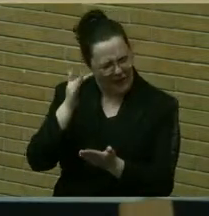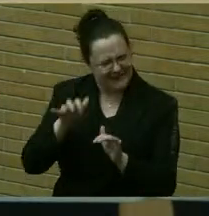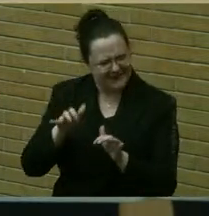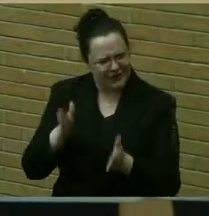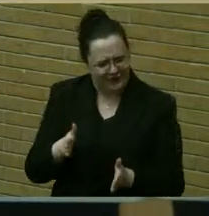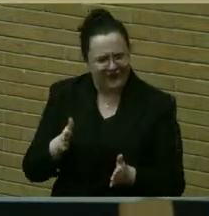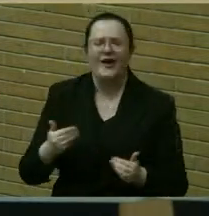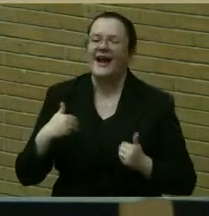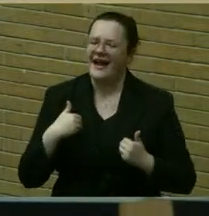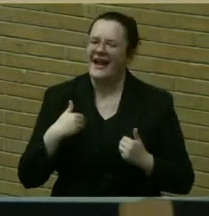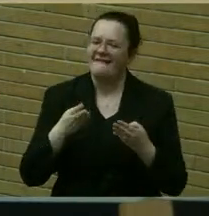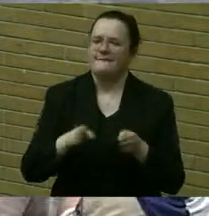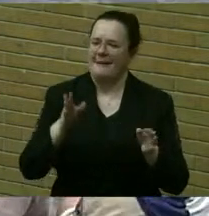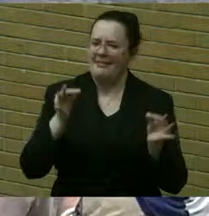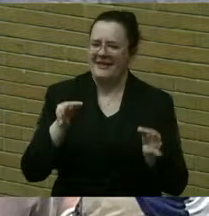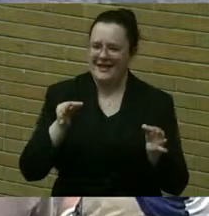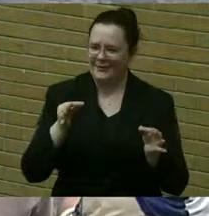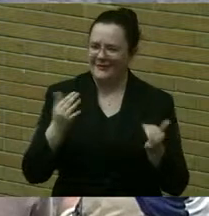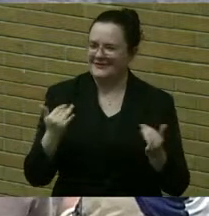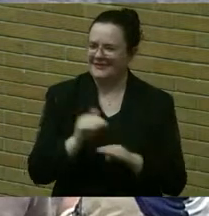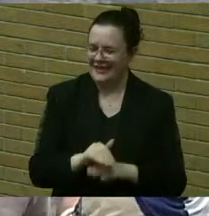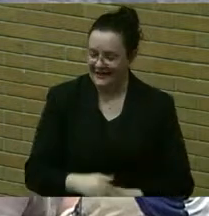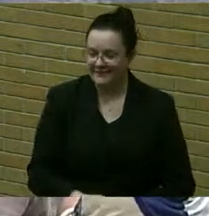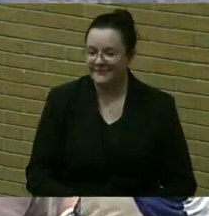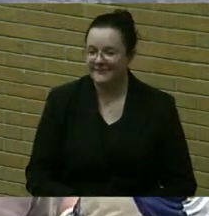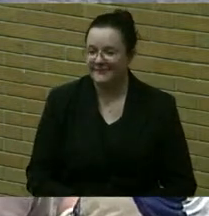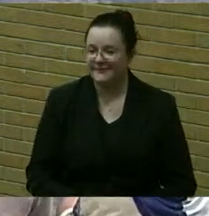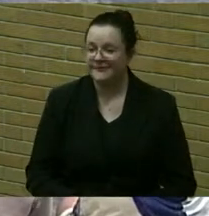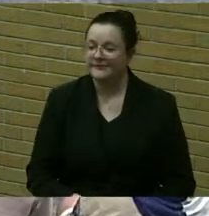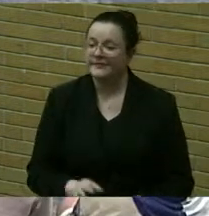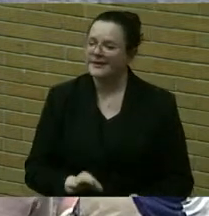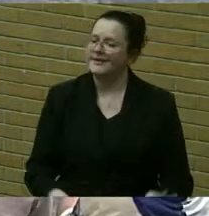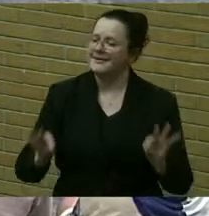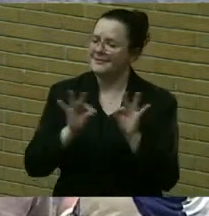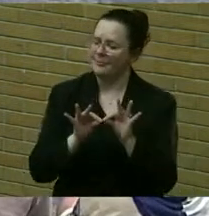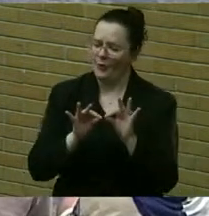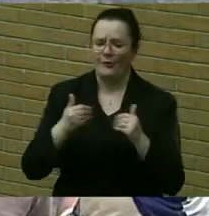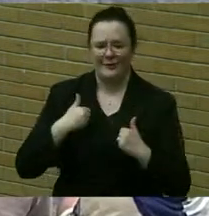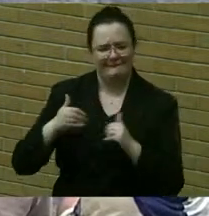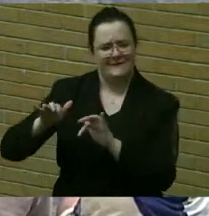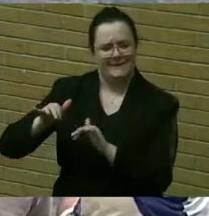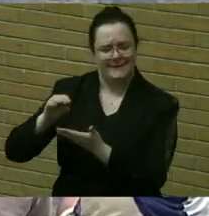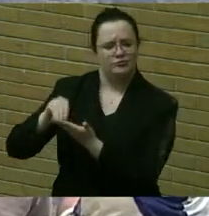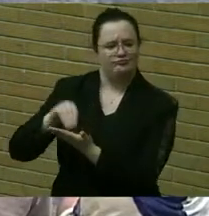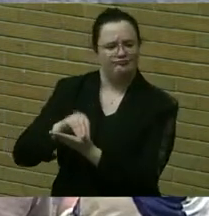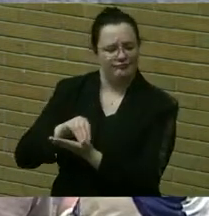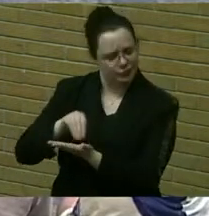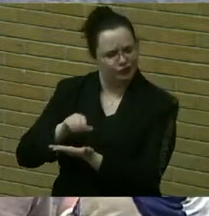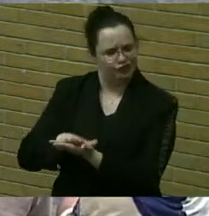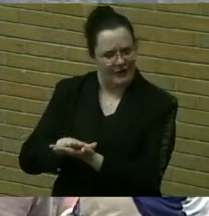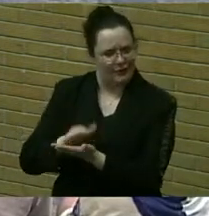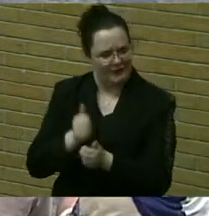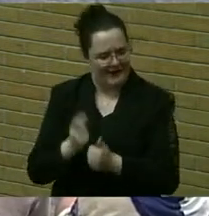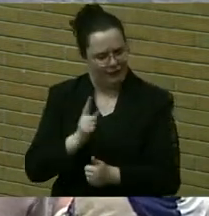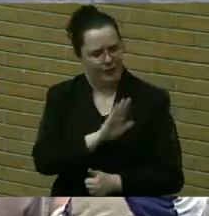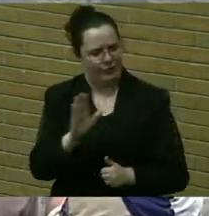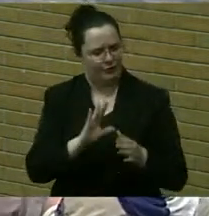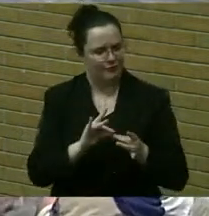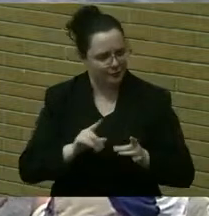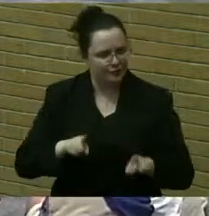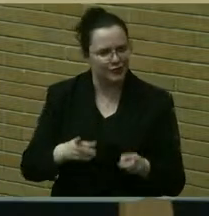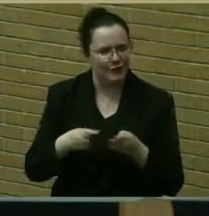public hearing later tonight, and it's important that there be a record of what everybody says at that public hearing.